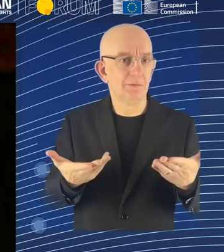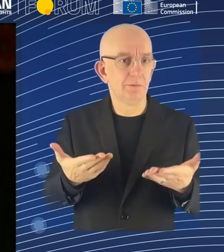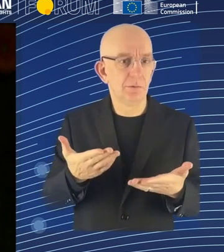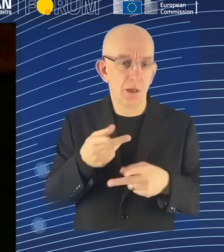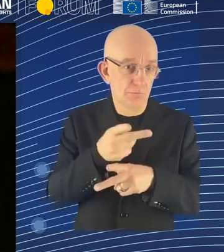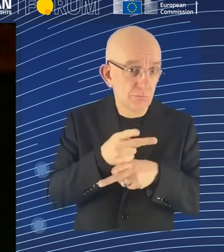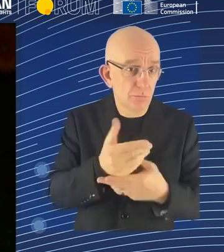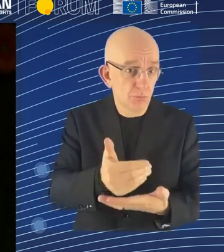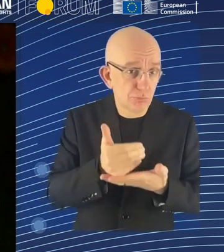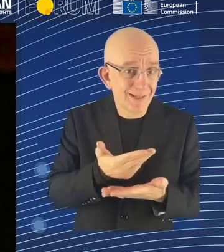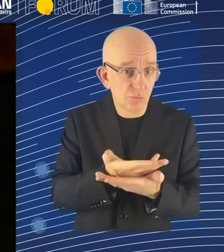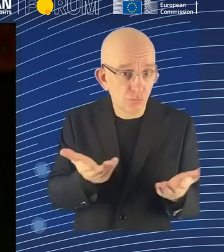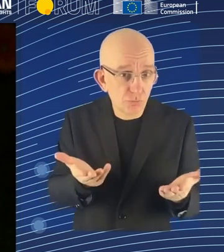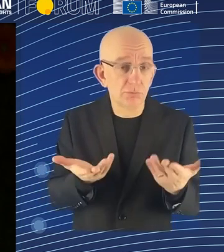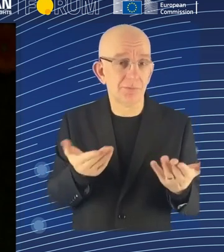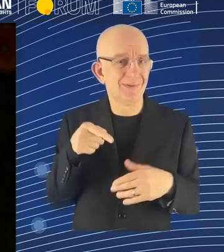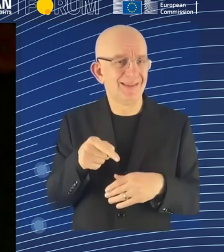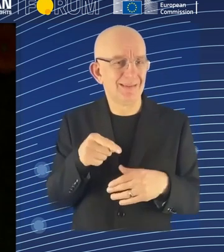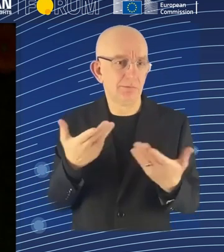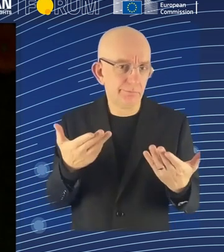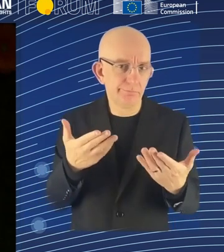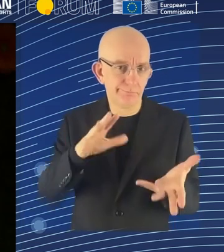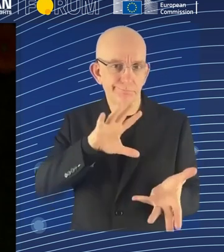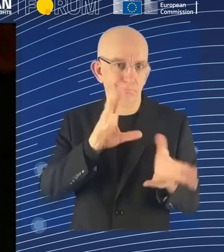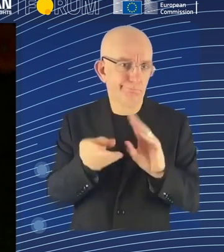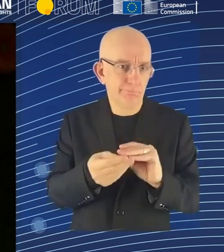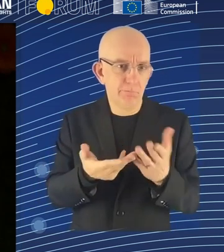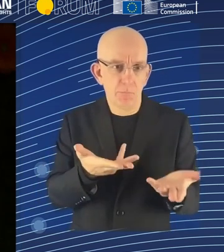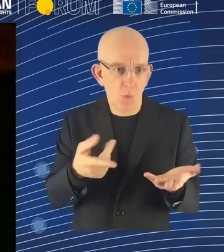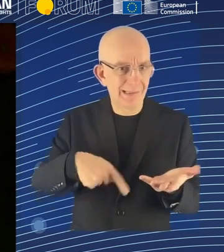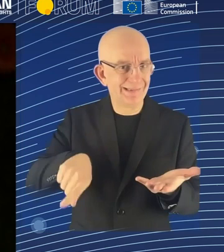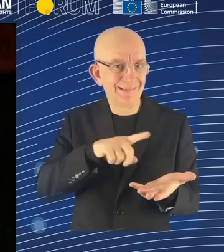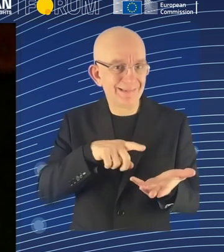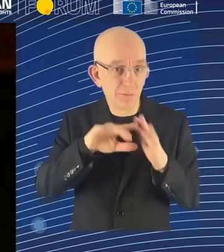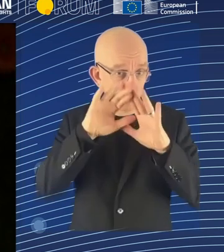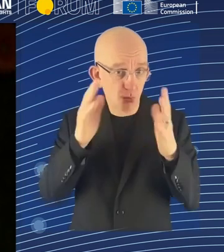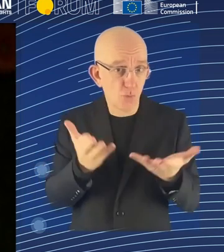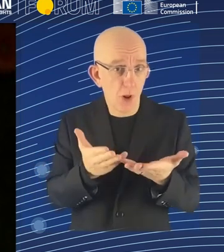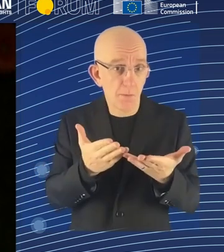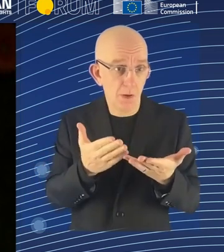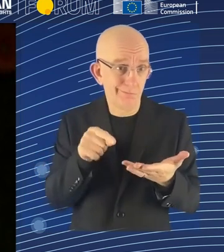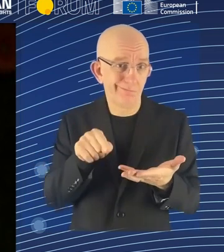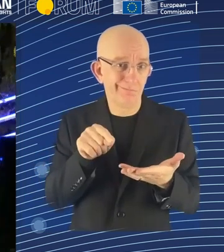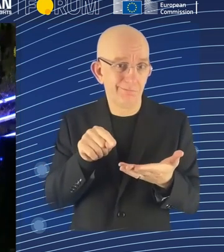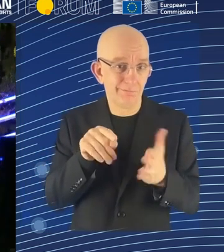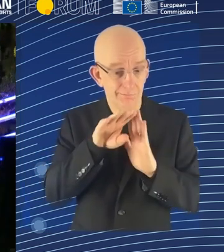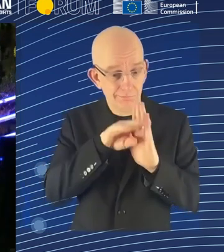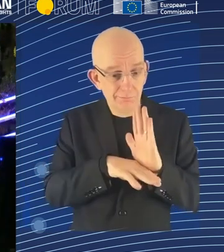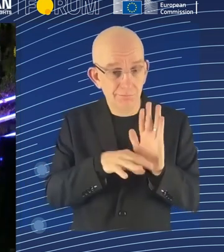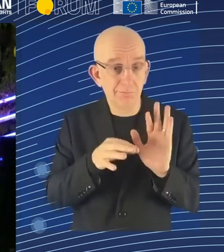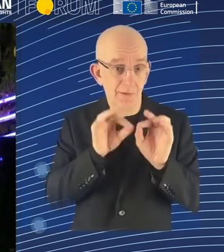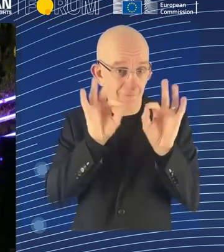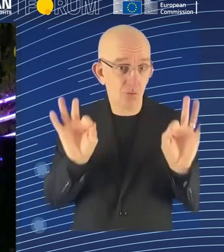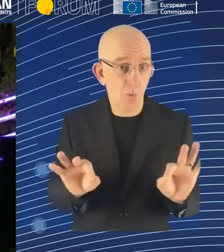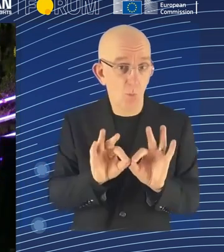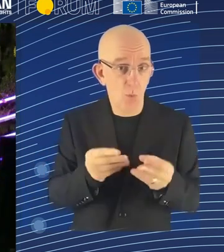including the different stakeholders, but who these stakeholders are. So, for instance, yes, we are from civil society, for the industry, for the state, or